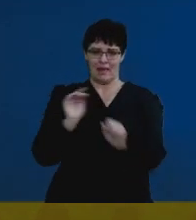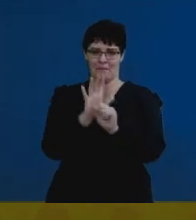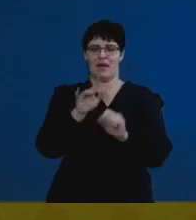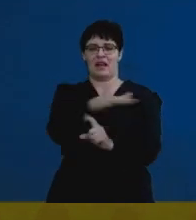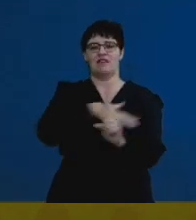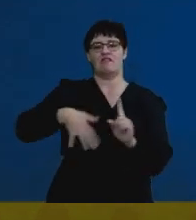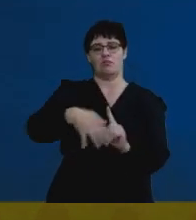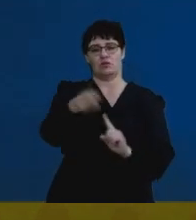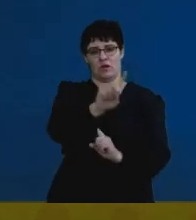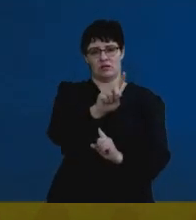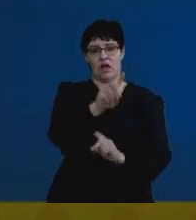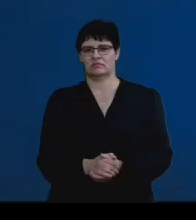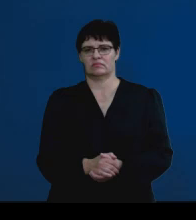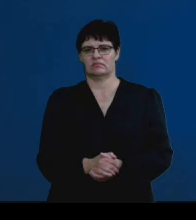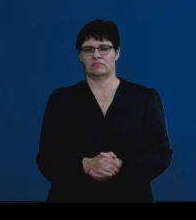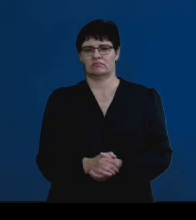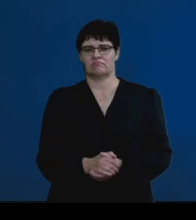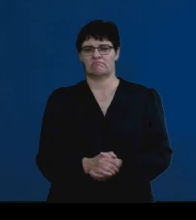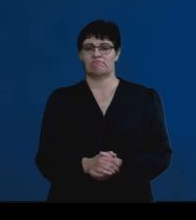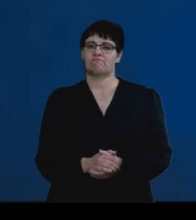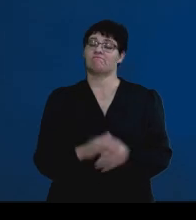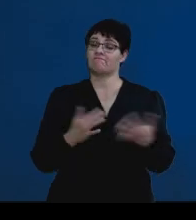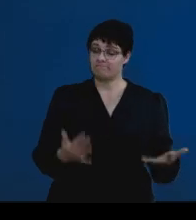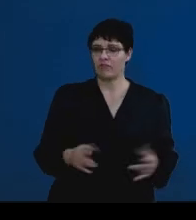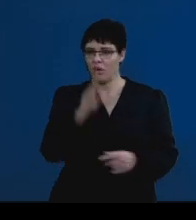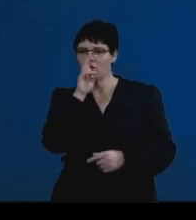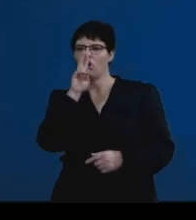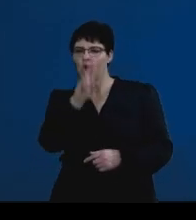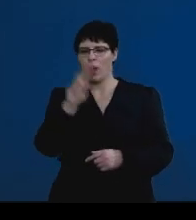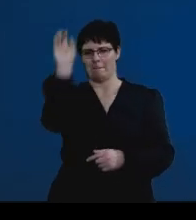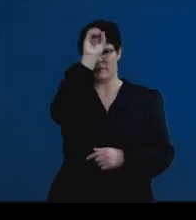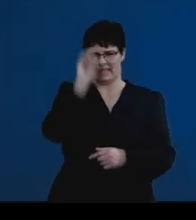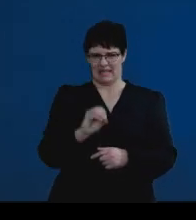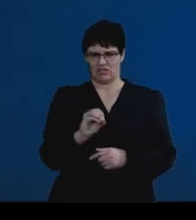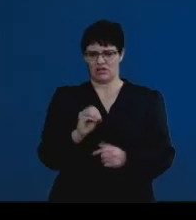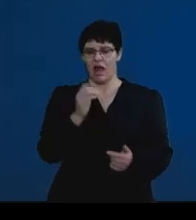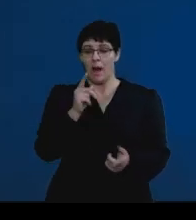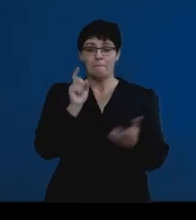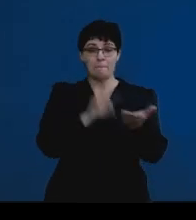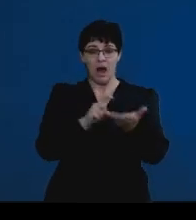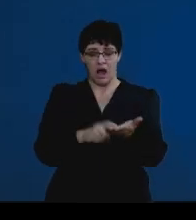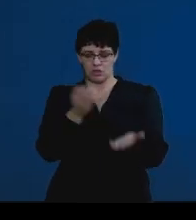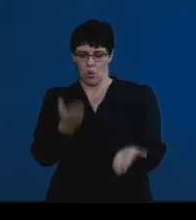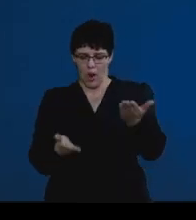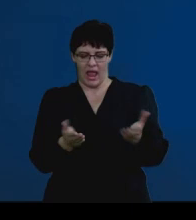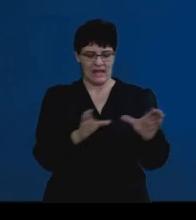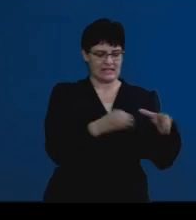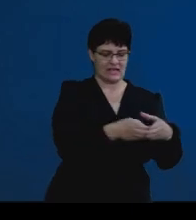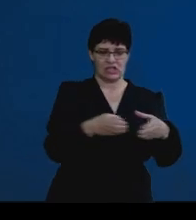and bring that into your revision program. Let's look at the percentage and the weighting of these marks per section.